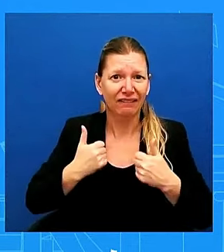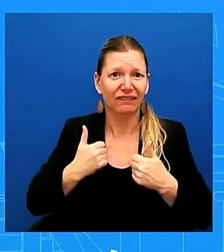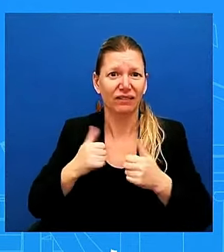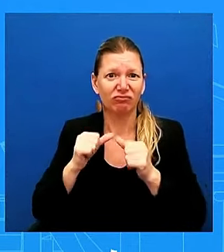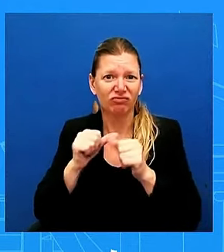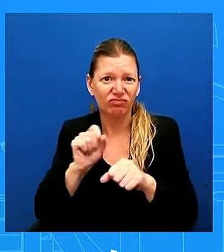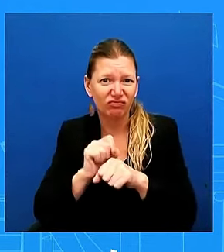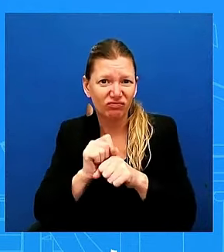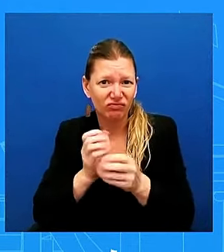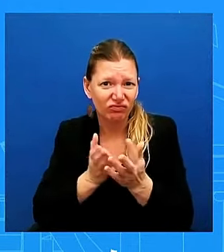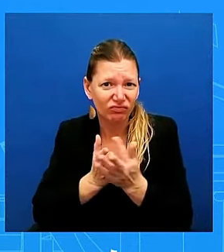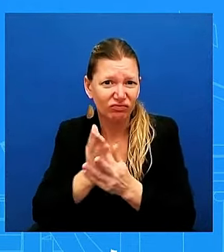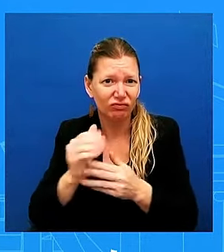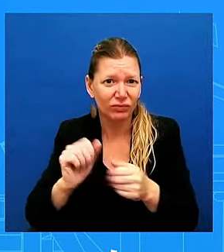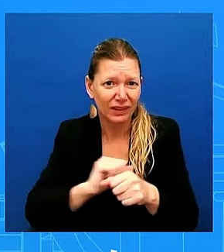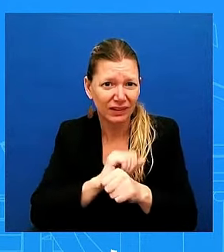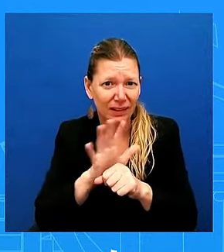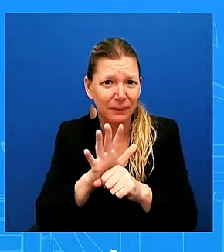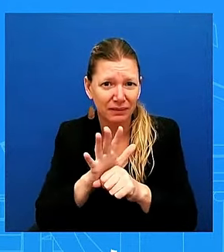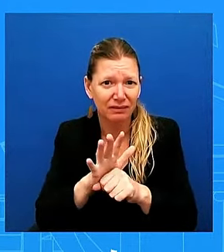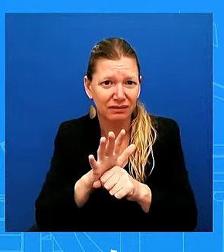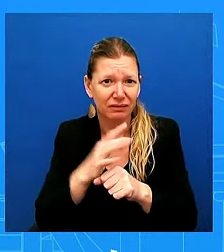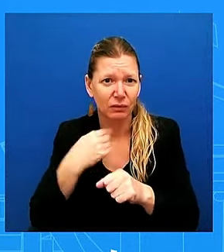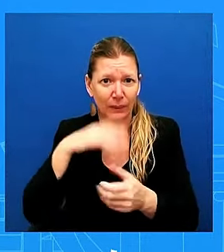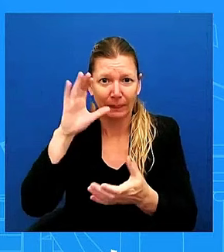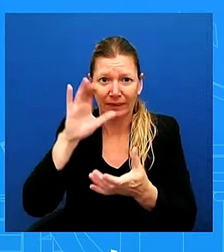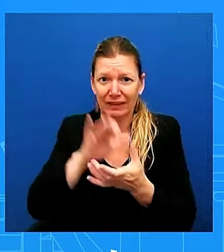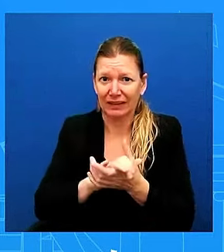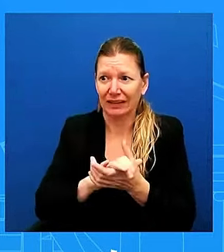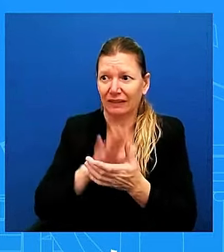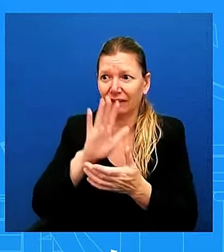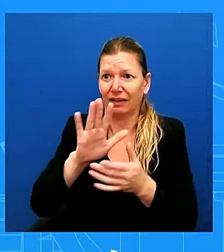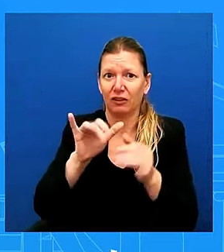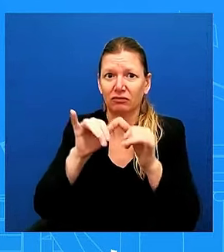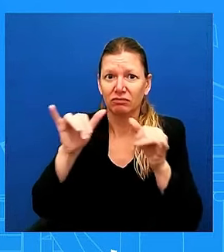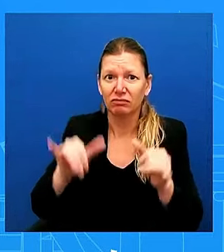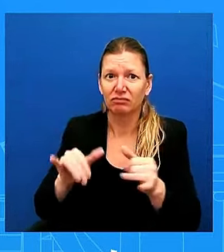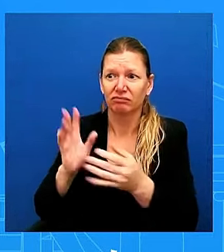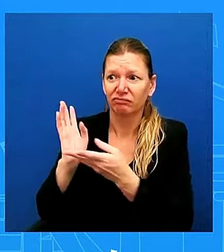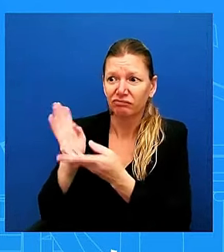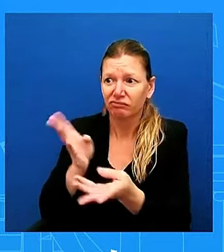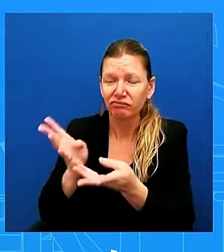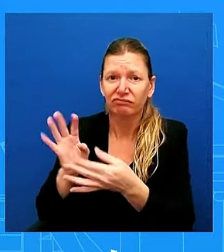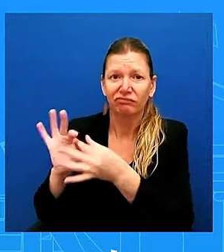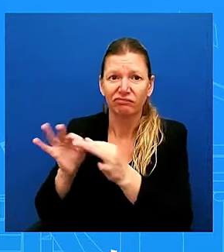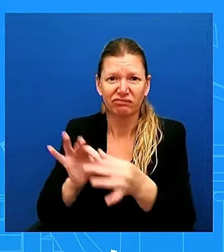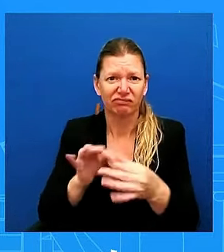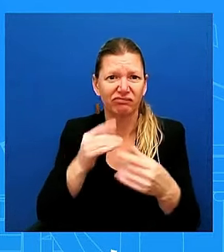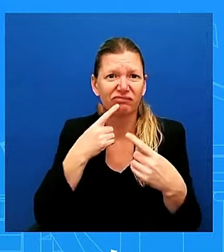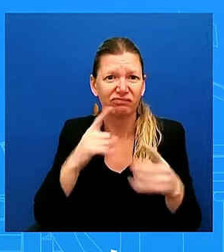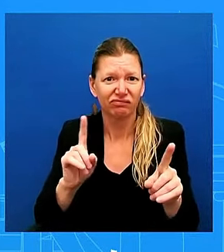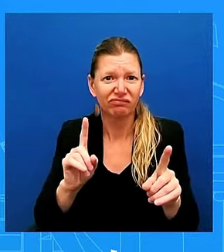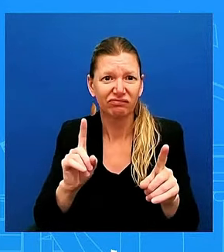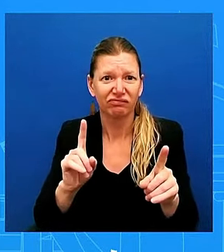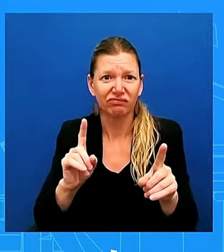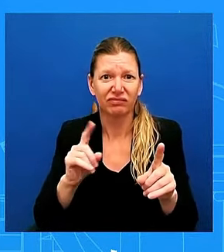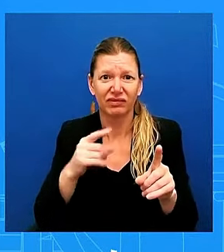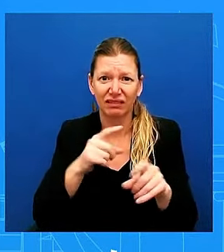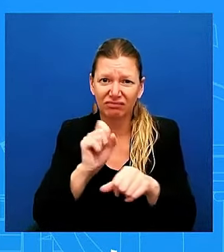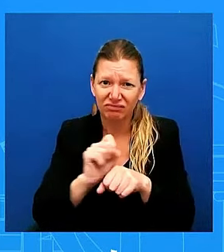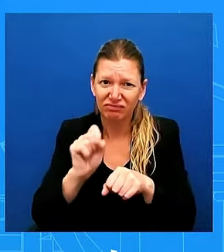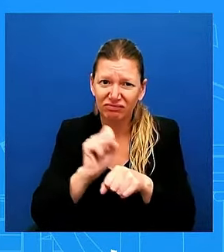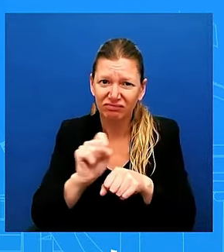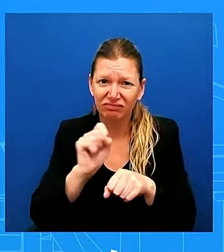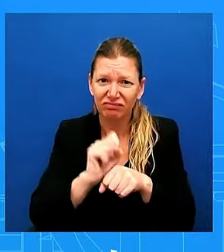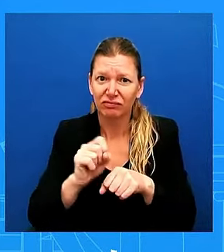when they come in, uh, come to the table, uh, and in good faith and do that collective bargaining. This is what's important. It was important, uh, to this